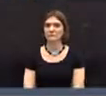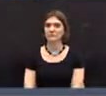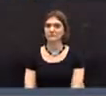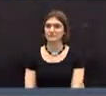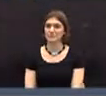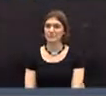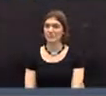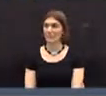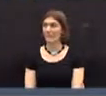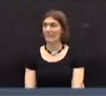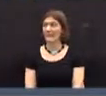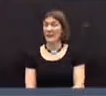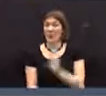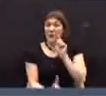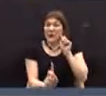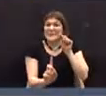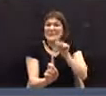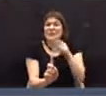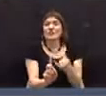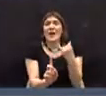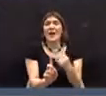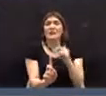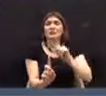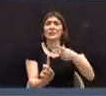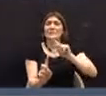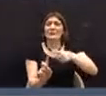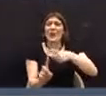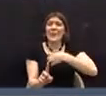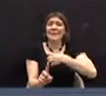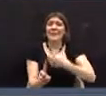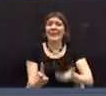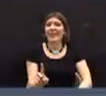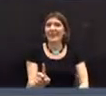It's just this one issue, Ms. Russell.